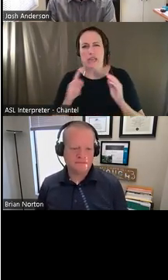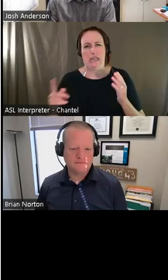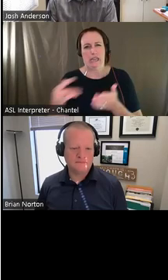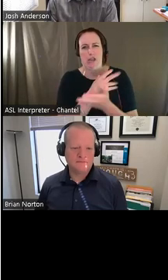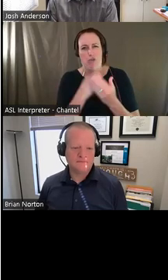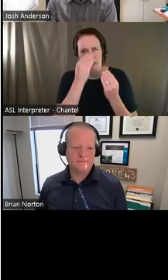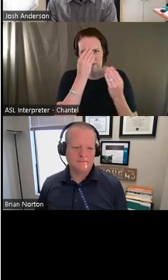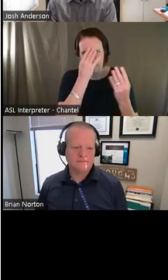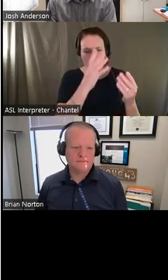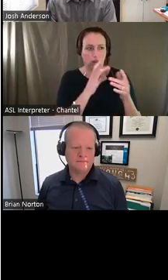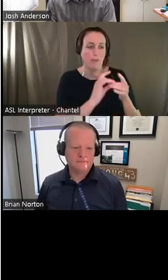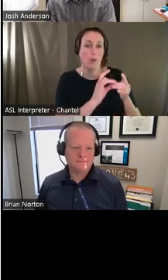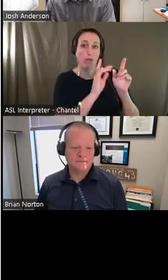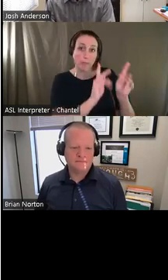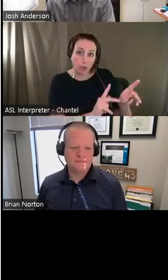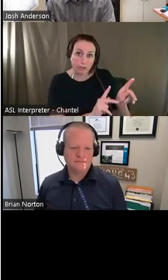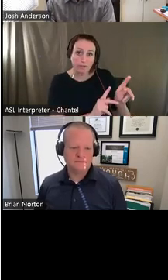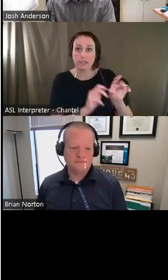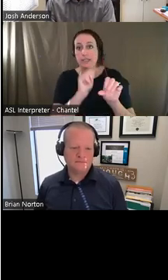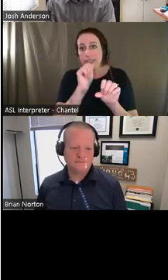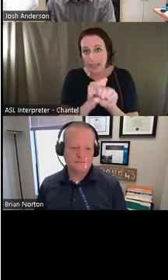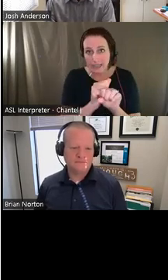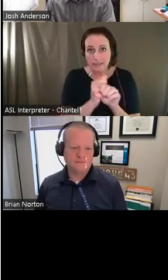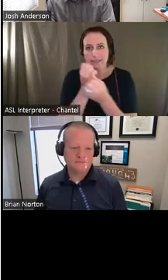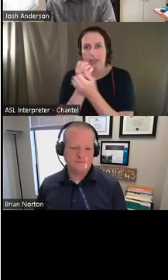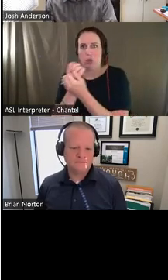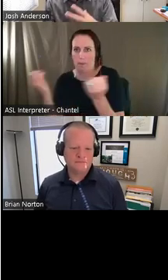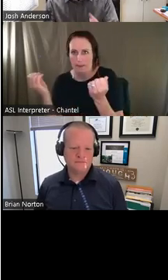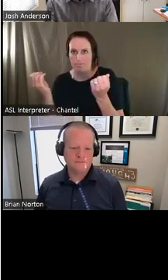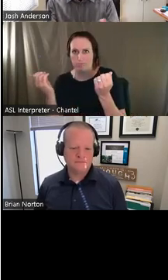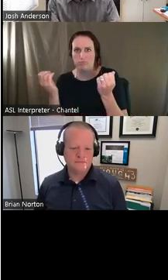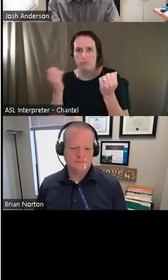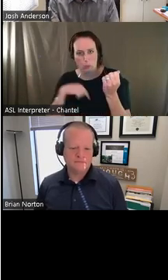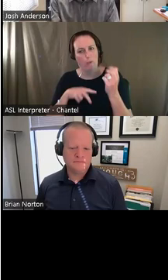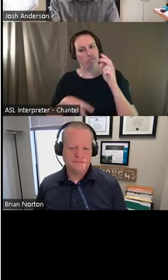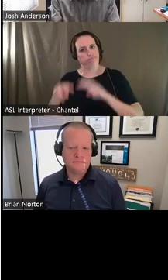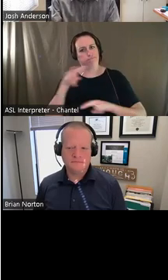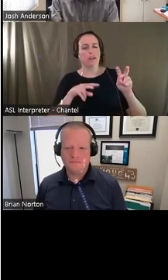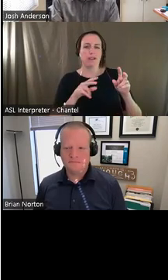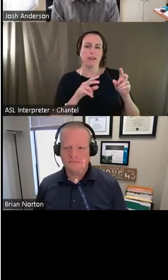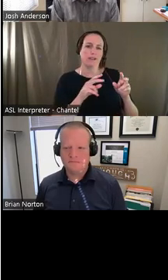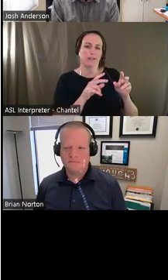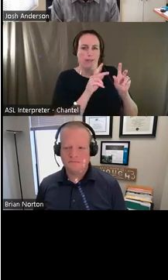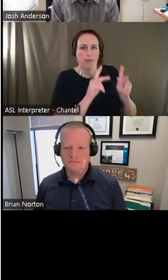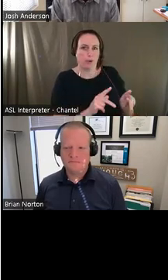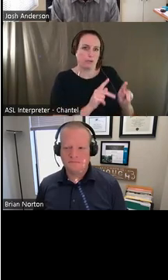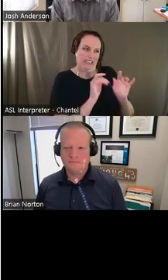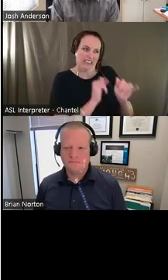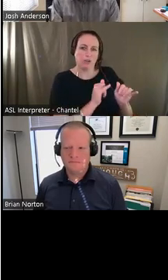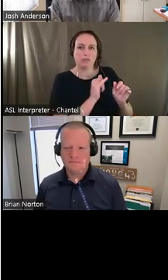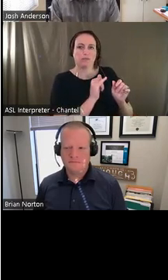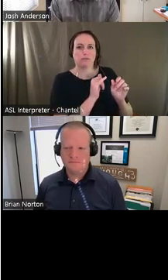person, the task and the equipment. And usually the person, of course, is the individual with the disability that needs the accommodation.